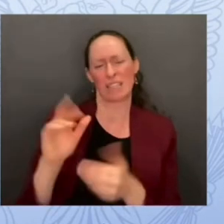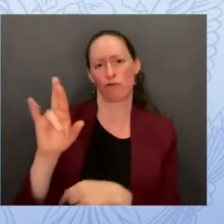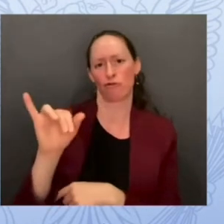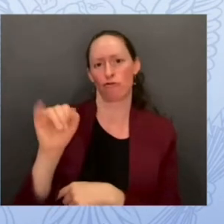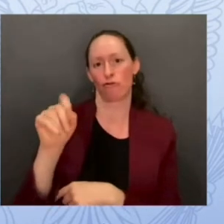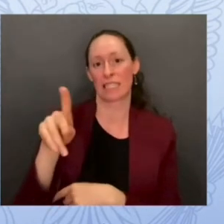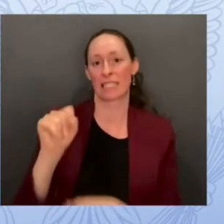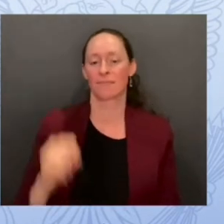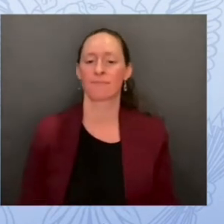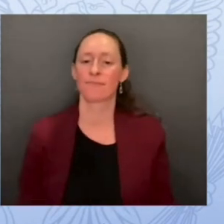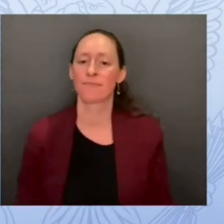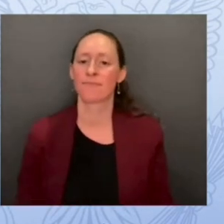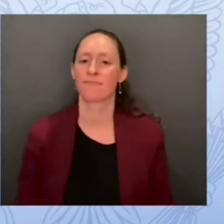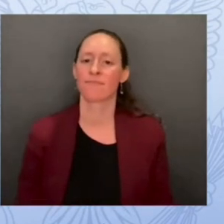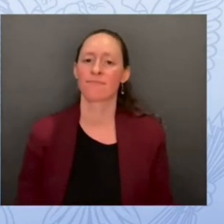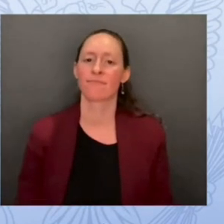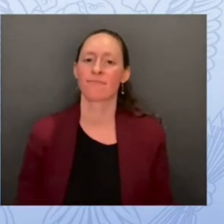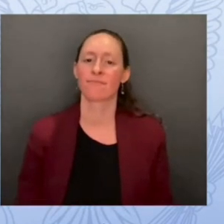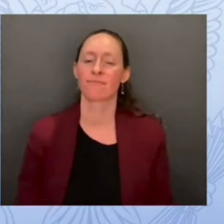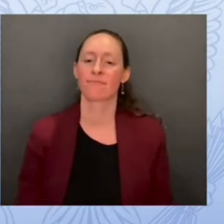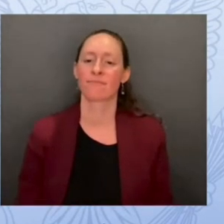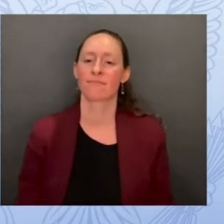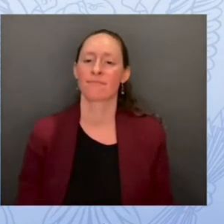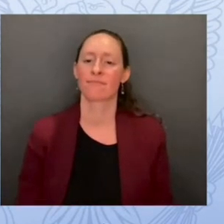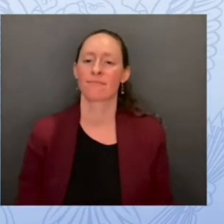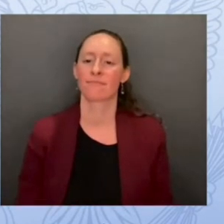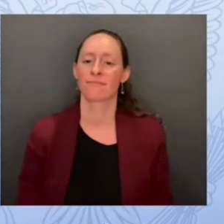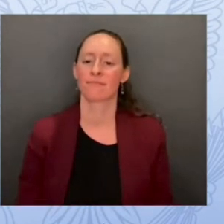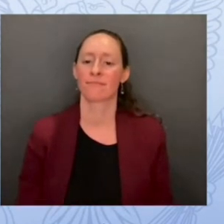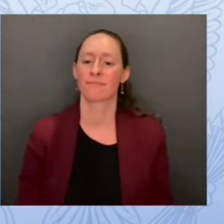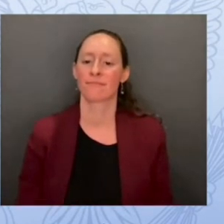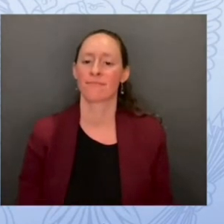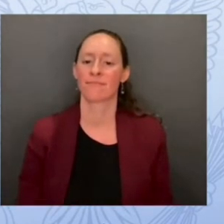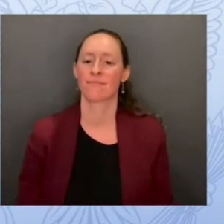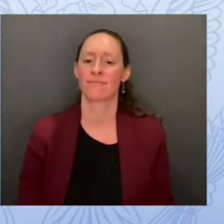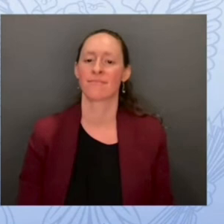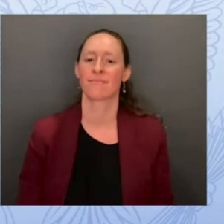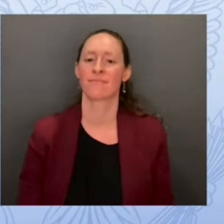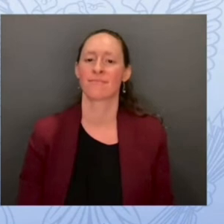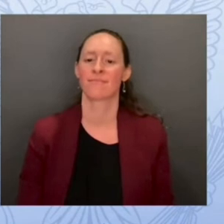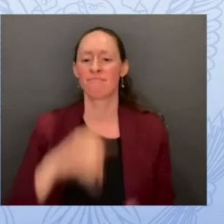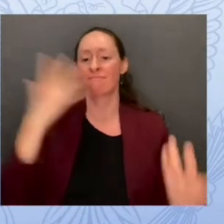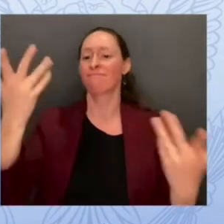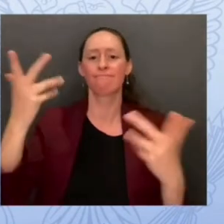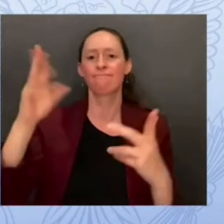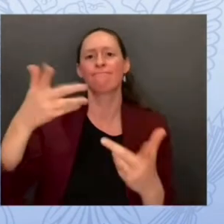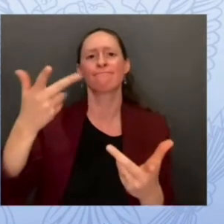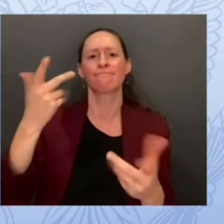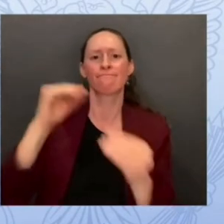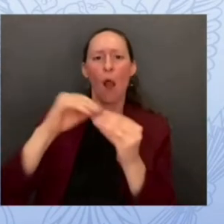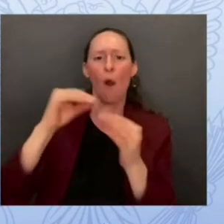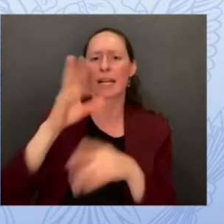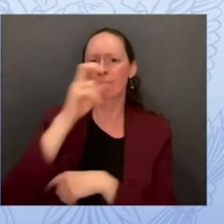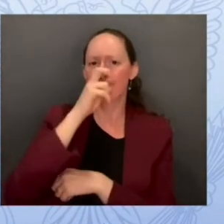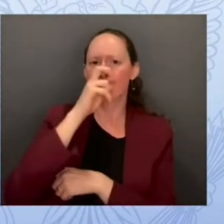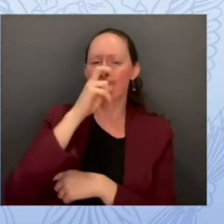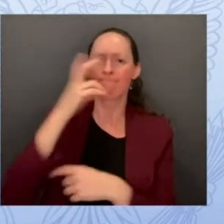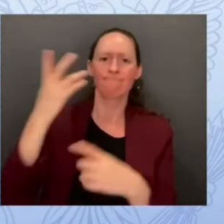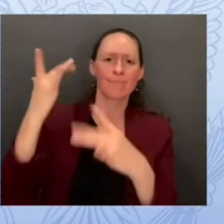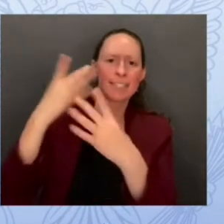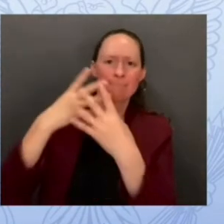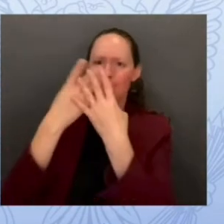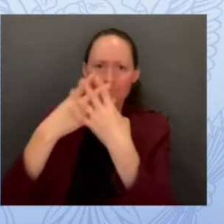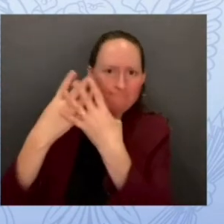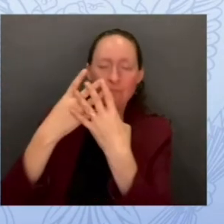there's a very sophisticated audience so i'm sure you all already all have that done uh cindy mentioned the terrific collaboration on